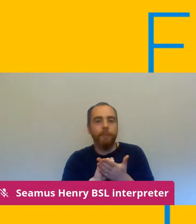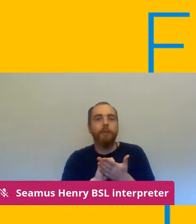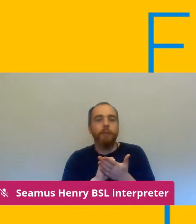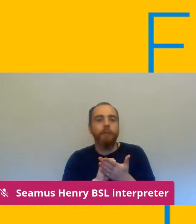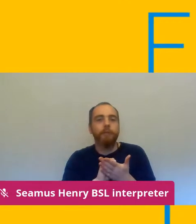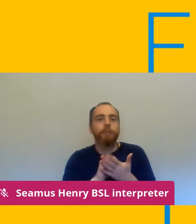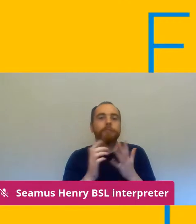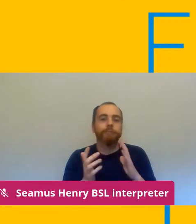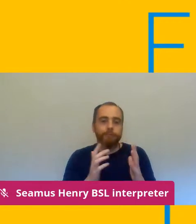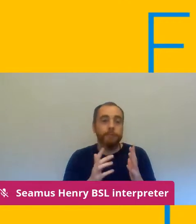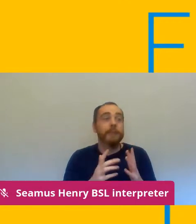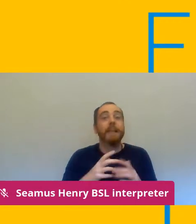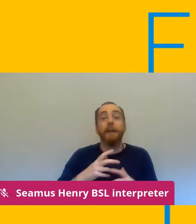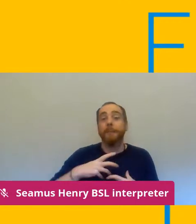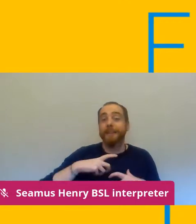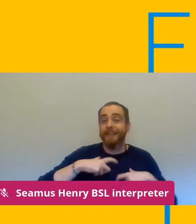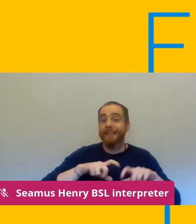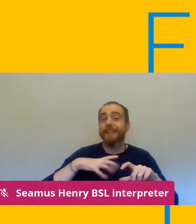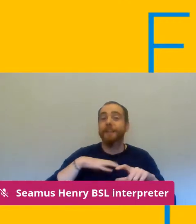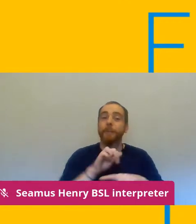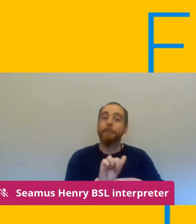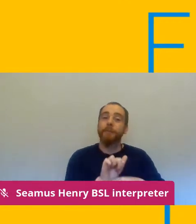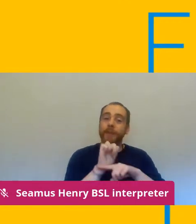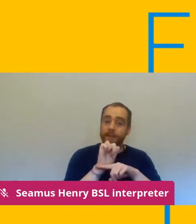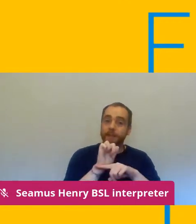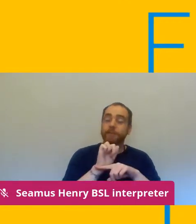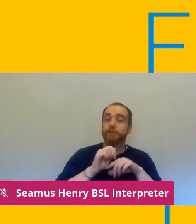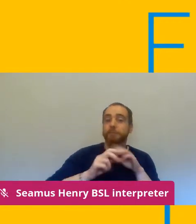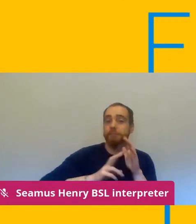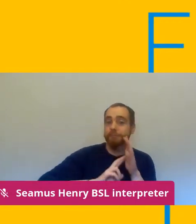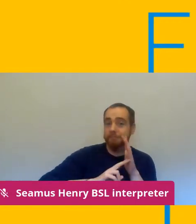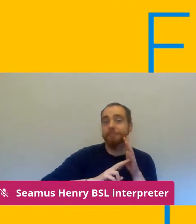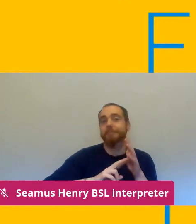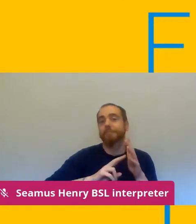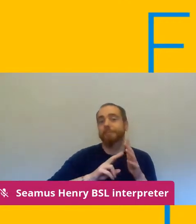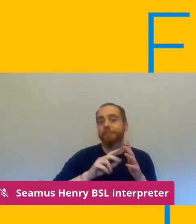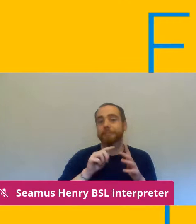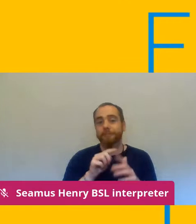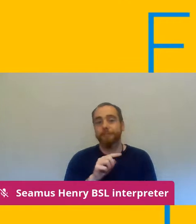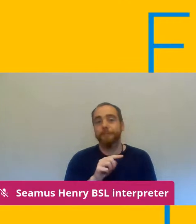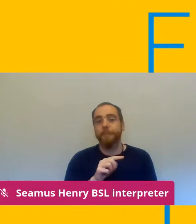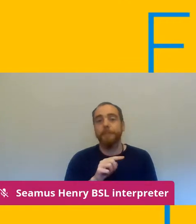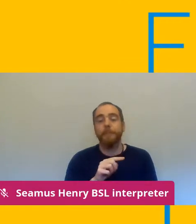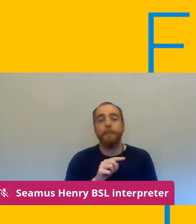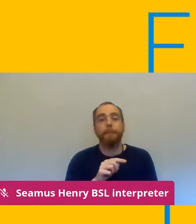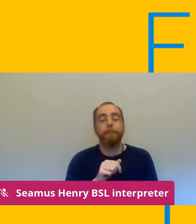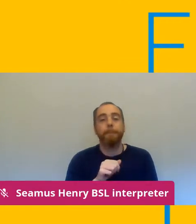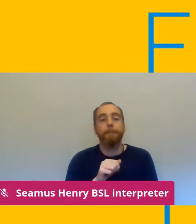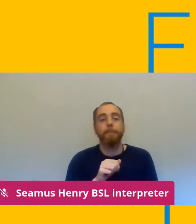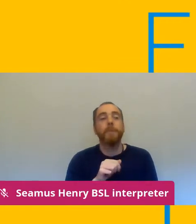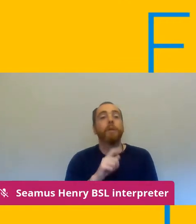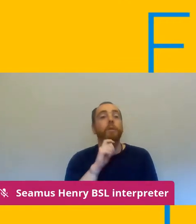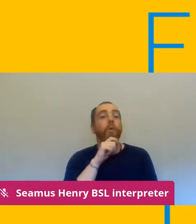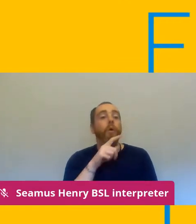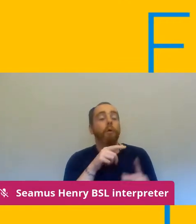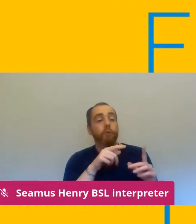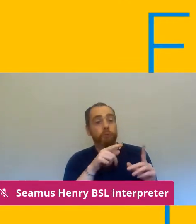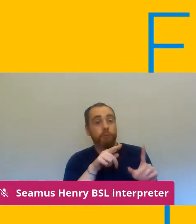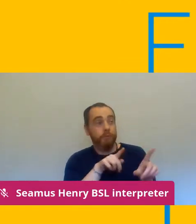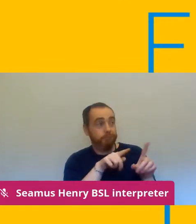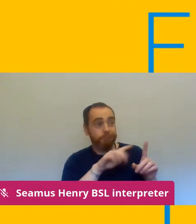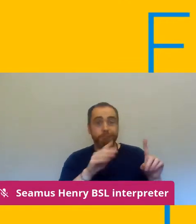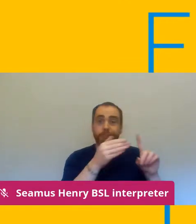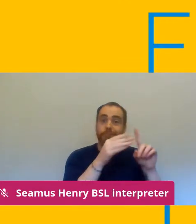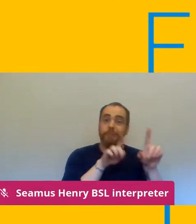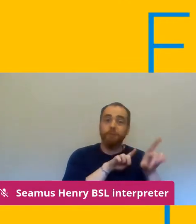required under the health and safety legislation to avoid and risks to harm and health and safety of people